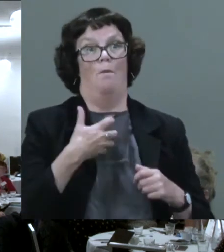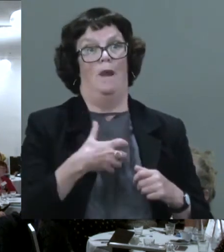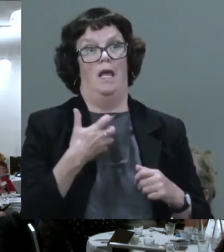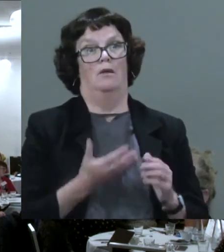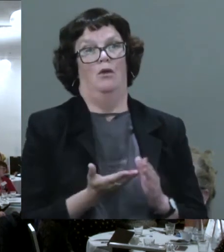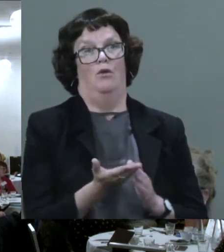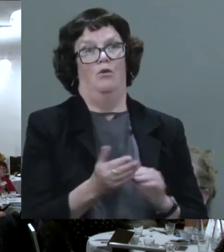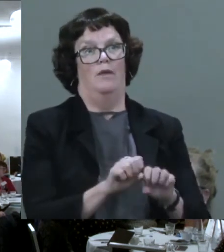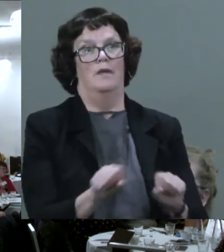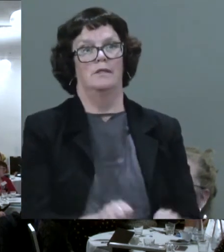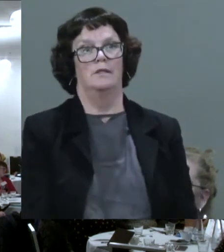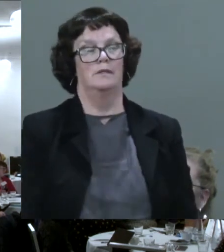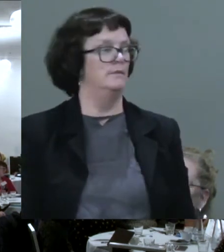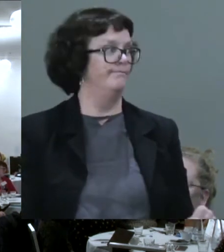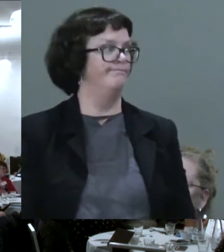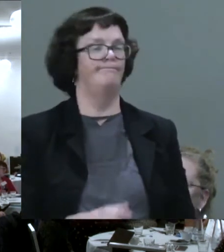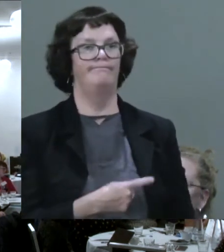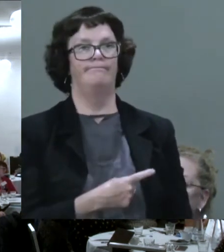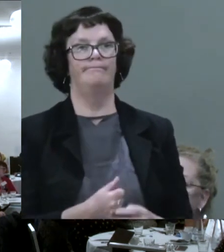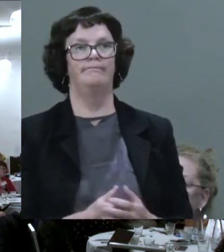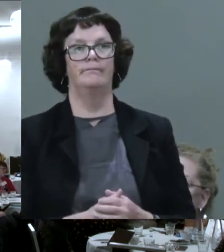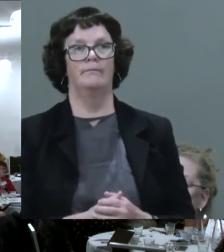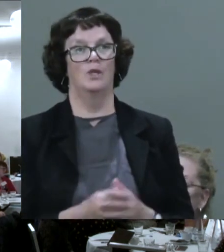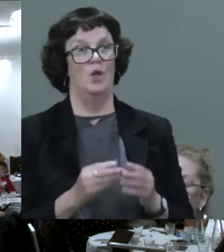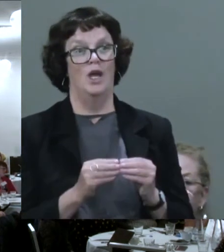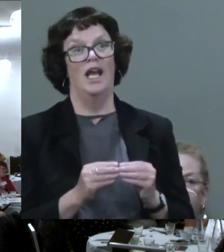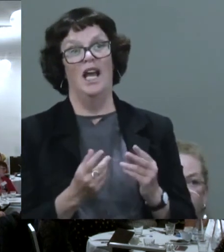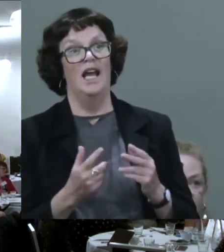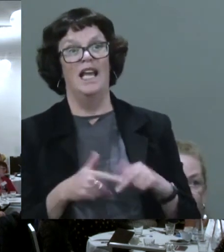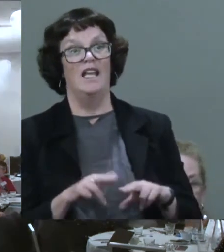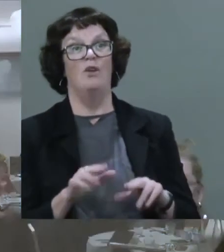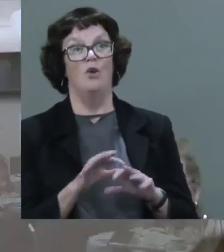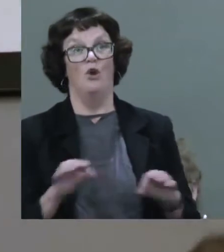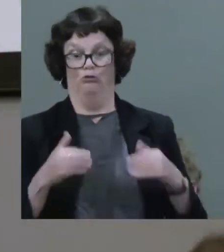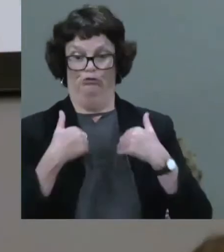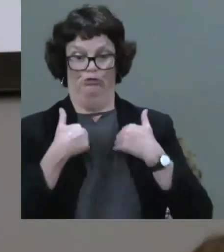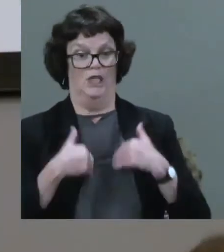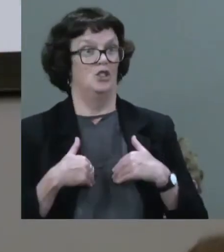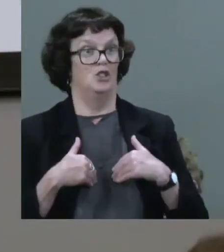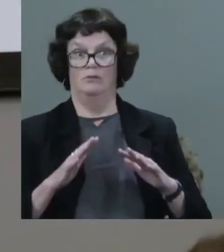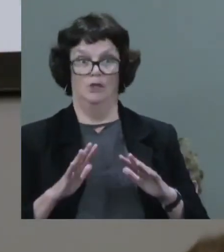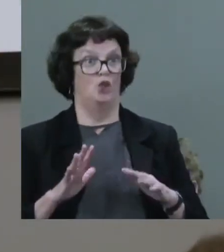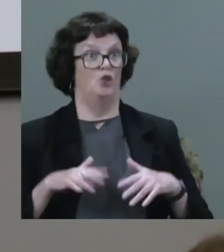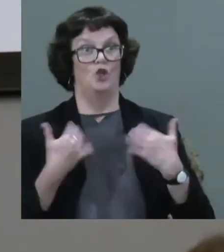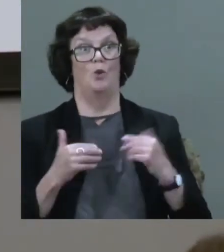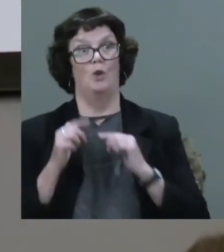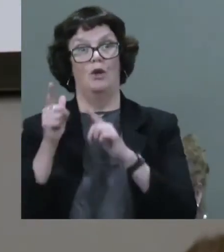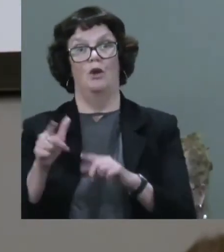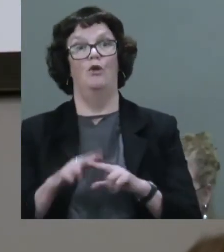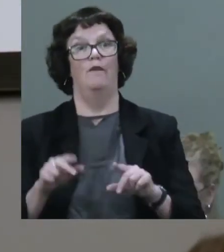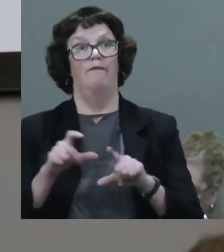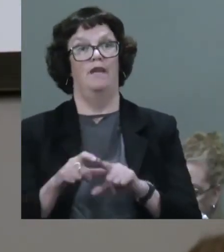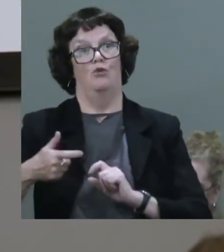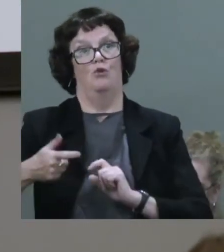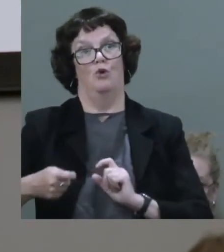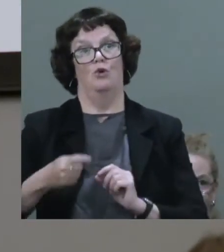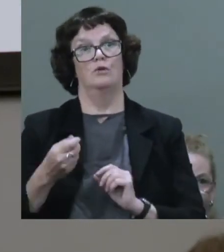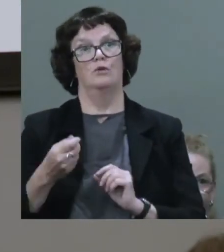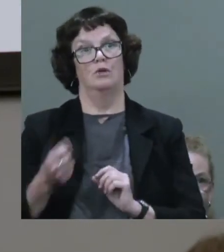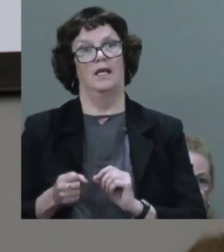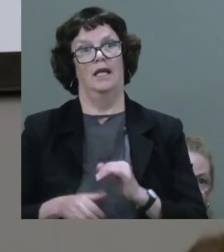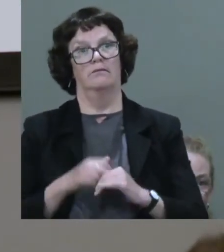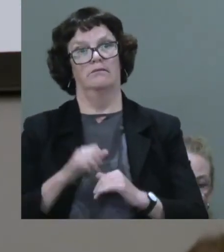unless you're quite rich, you don't want to go to federal court to actually get a final determination.